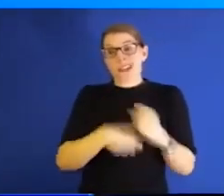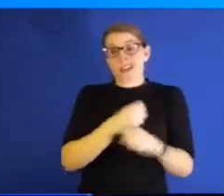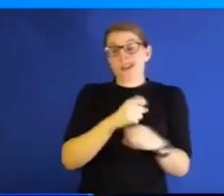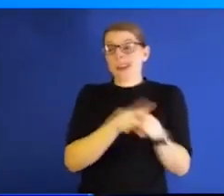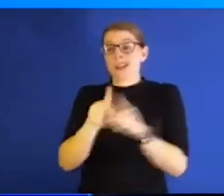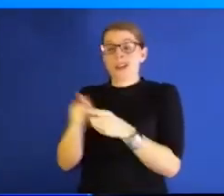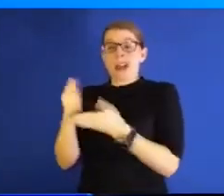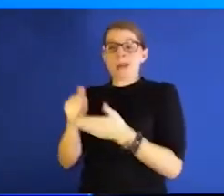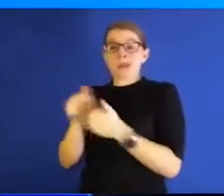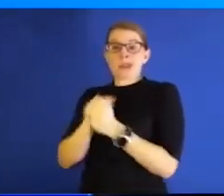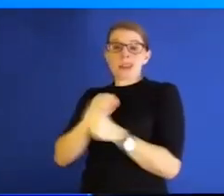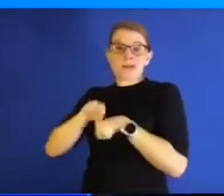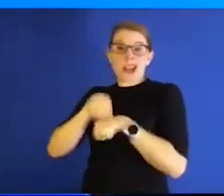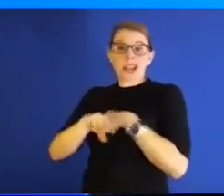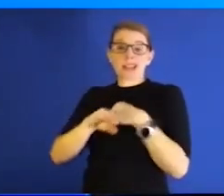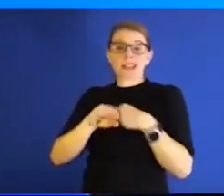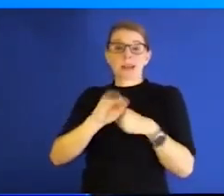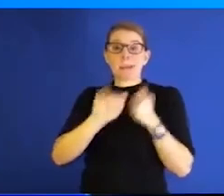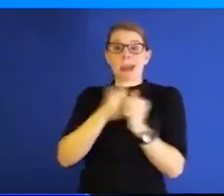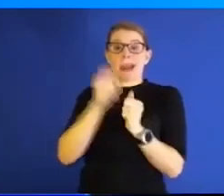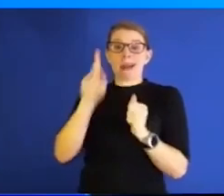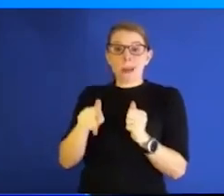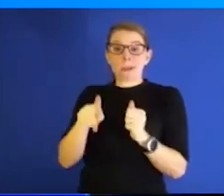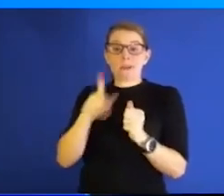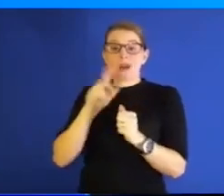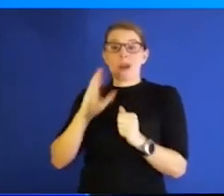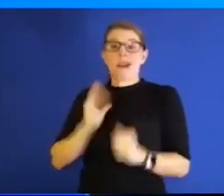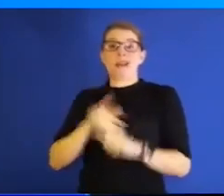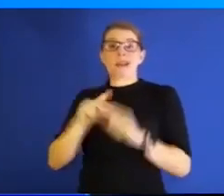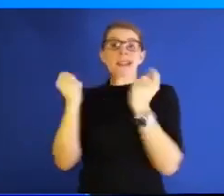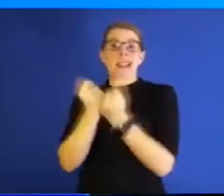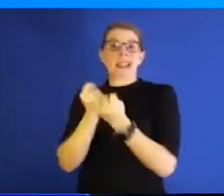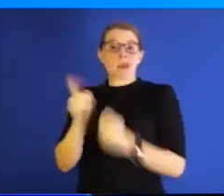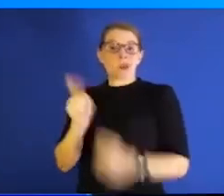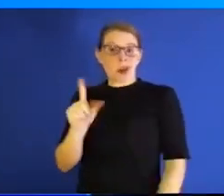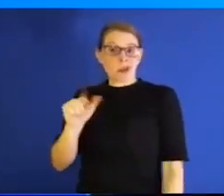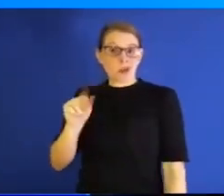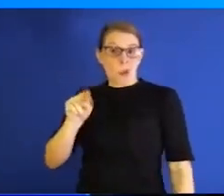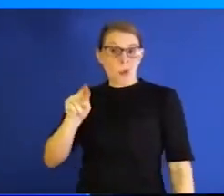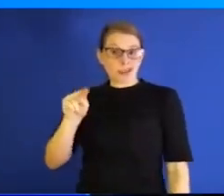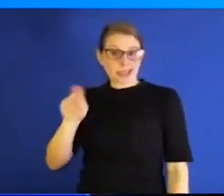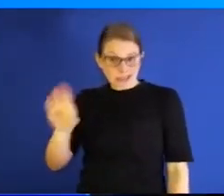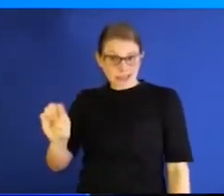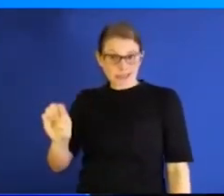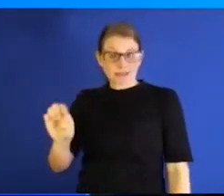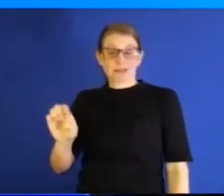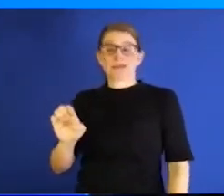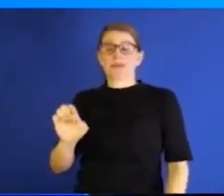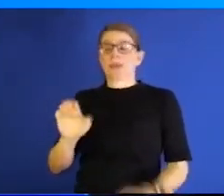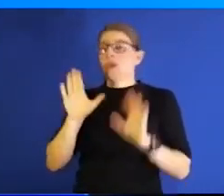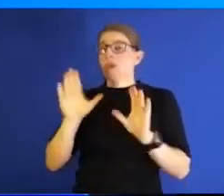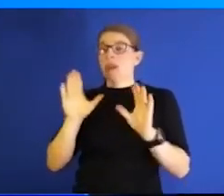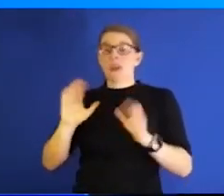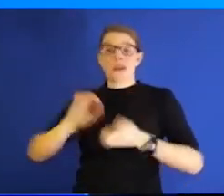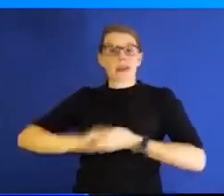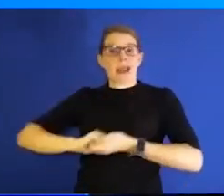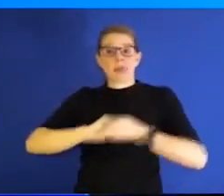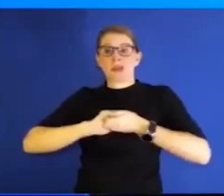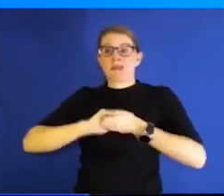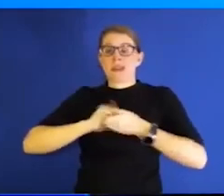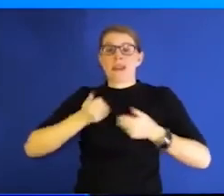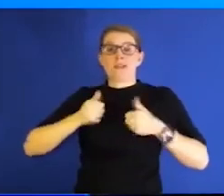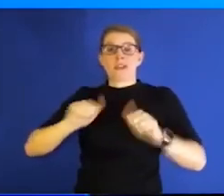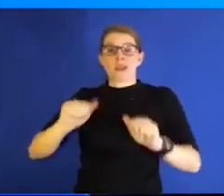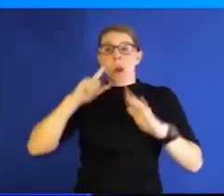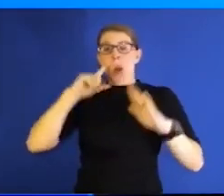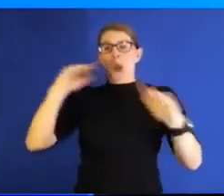backup to our teams in Lawrence. And it's really just been a wonderful collaborative effort. I hope we're about to see our